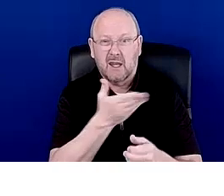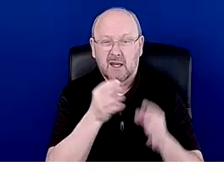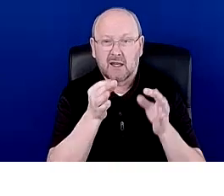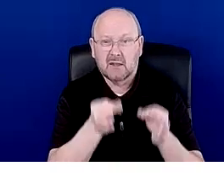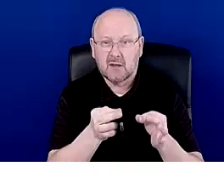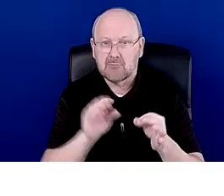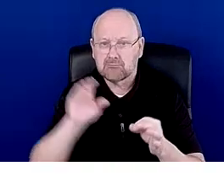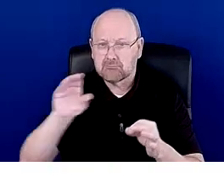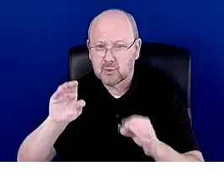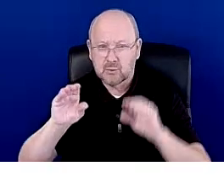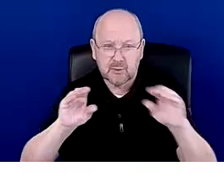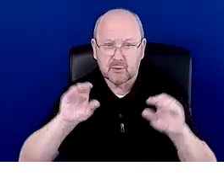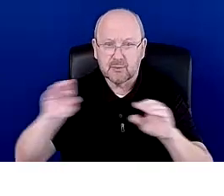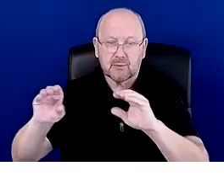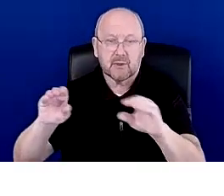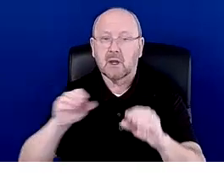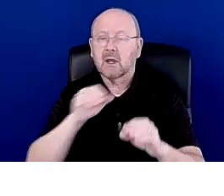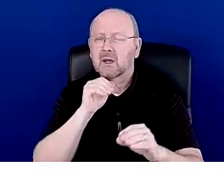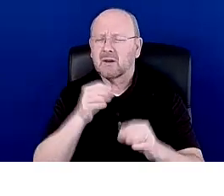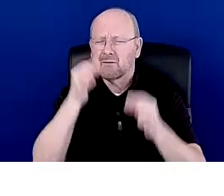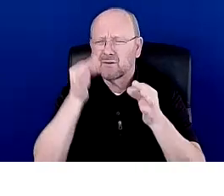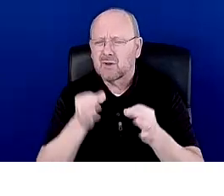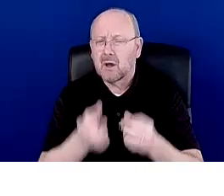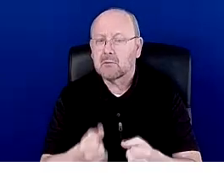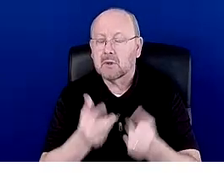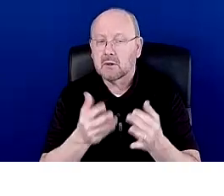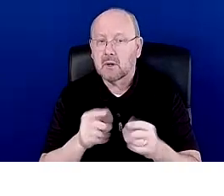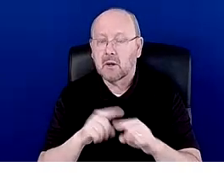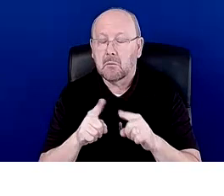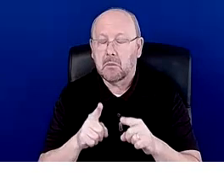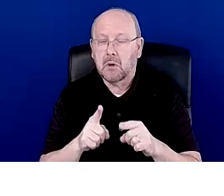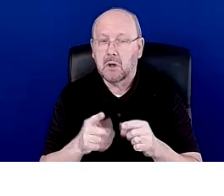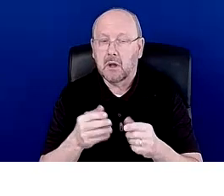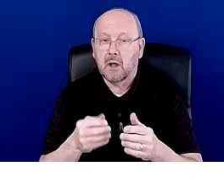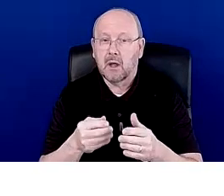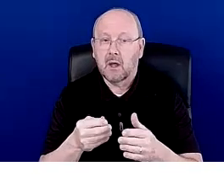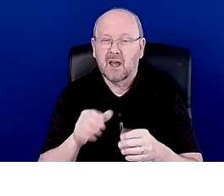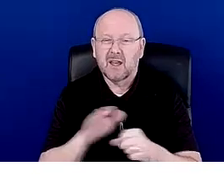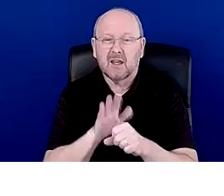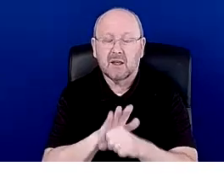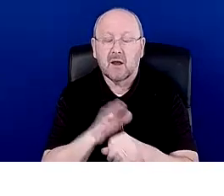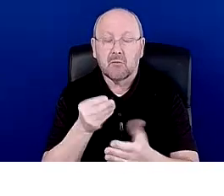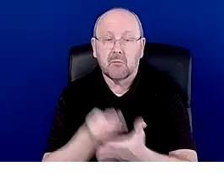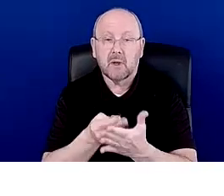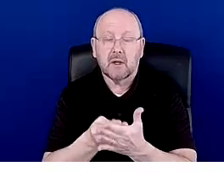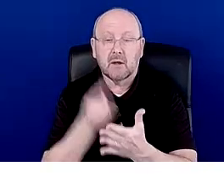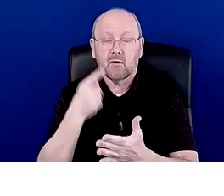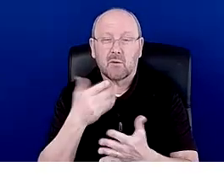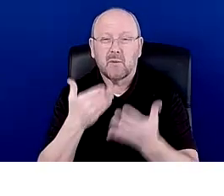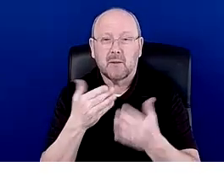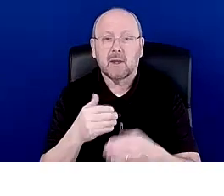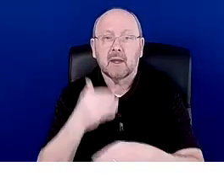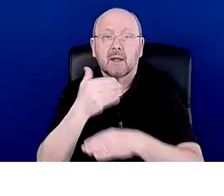for sure how much, but there should be money for another round, possibly next fall or spring